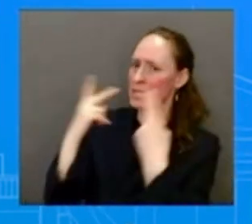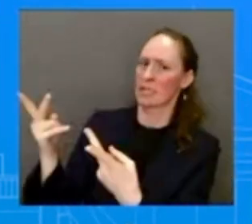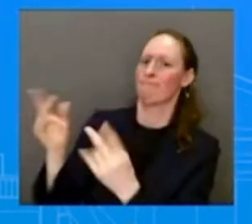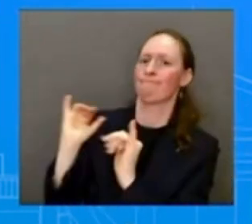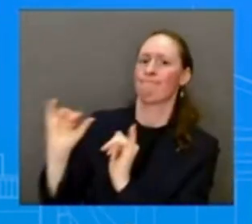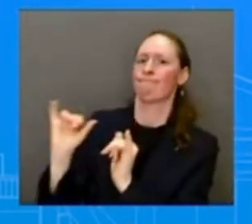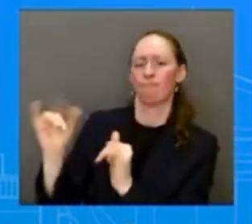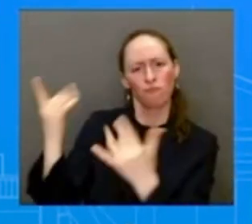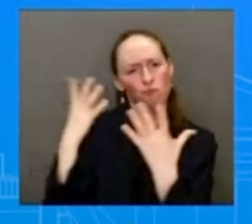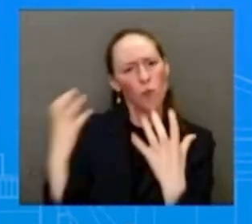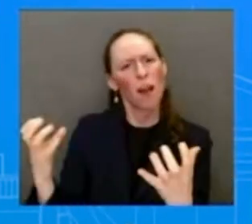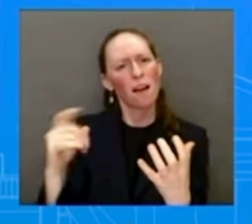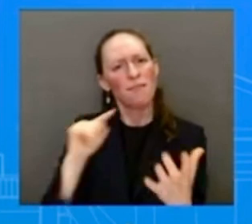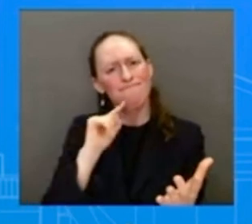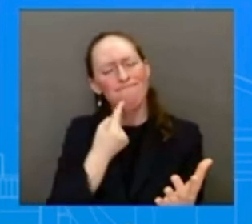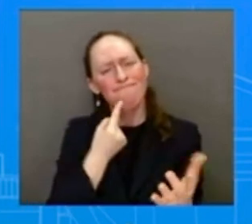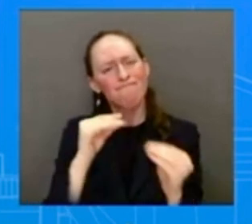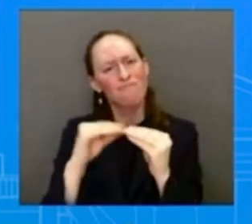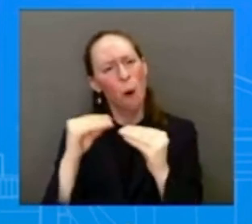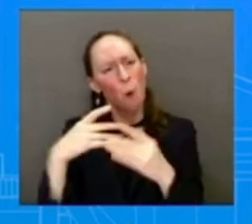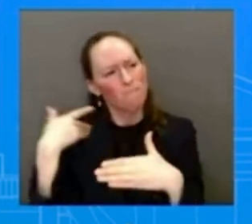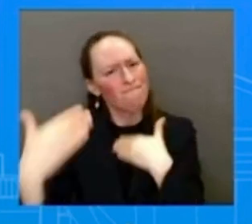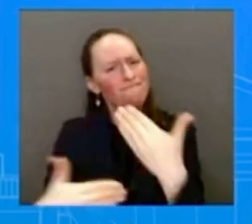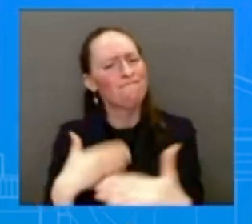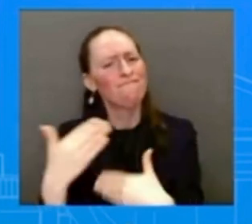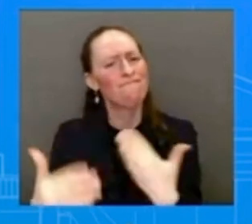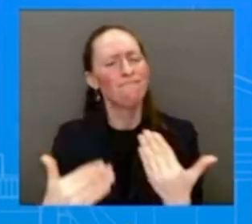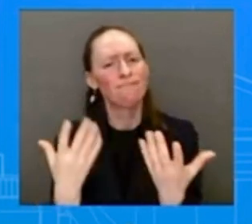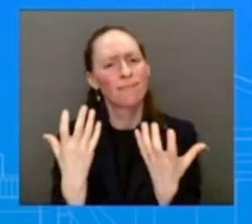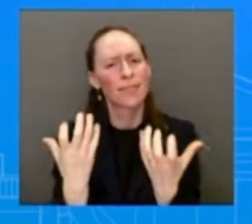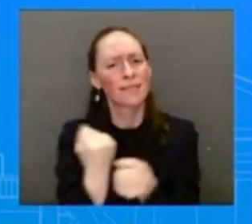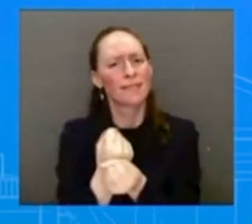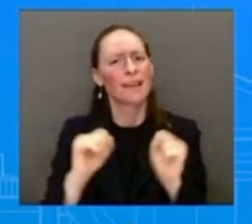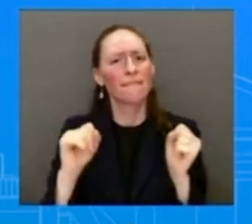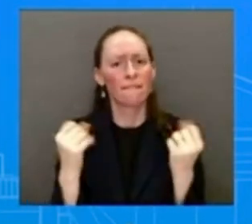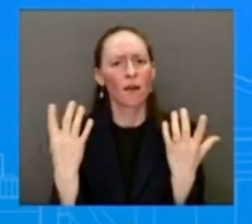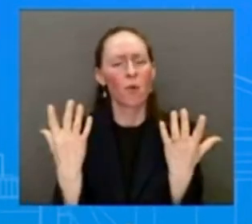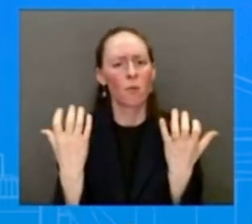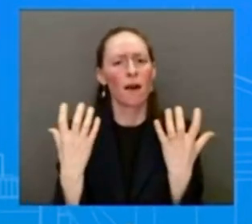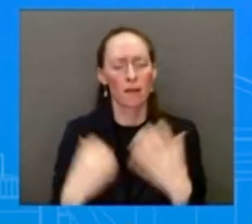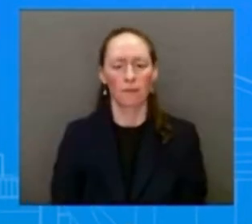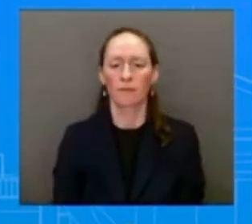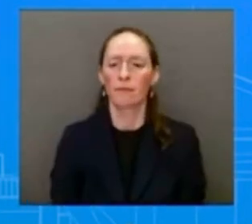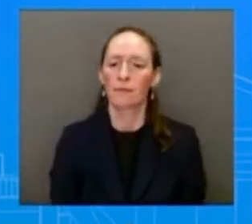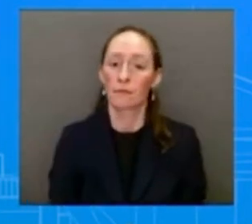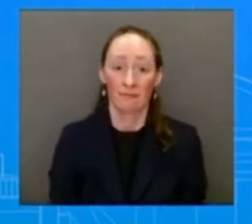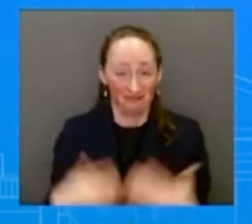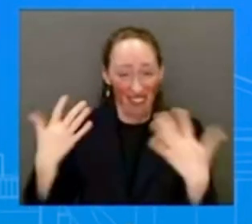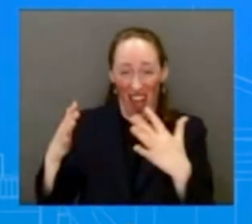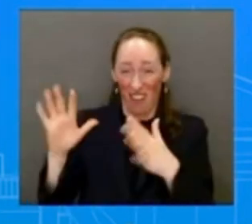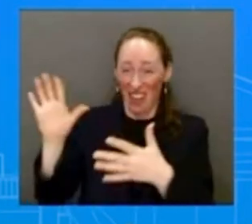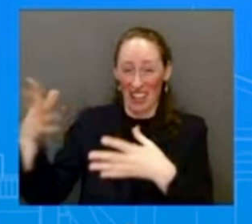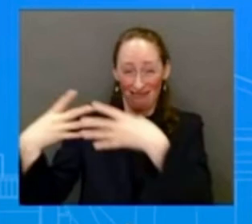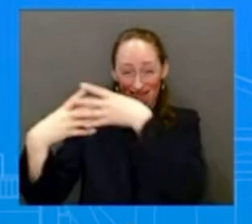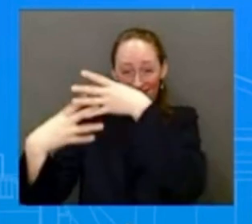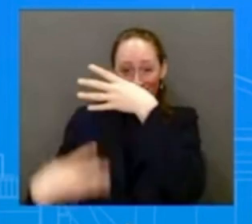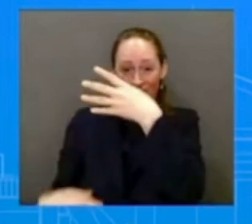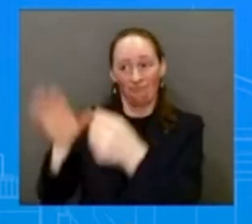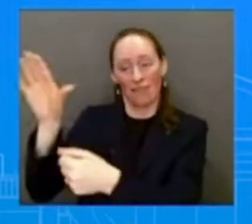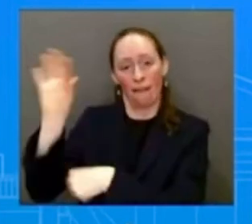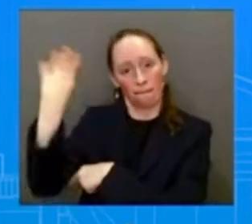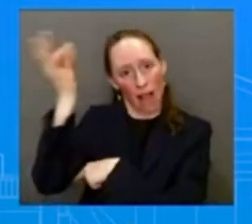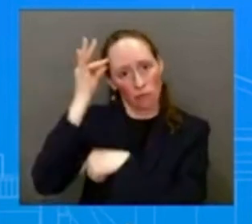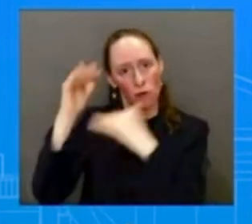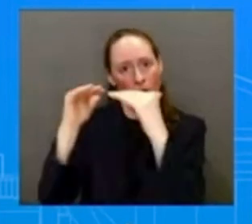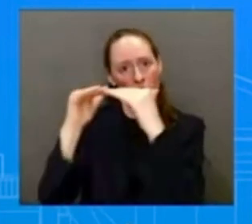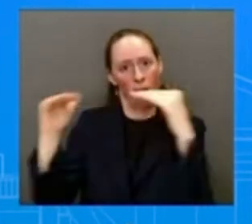as much as he can from the federal level to show how important this is to him. And this is something that he has been working on since